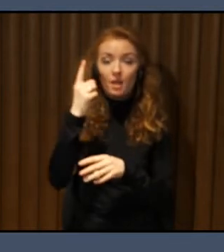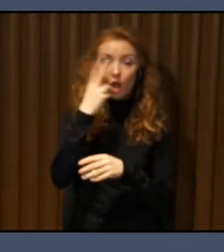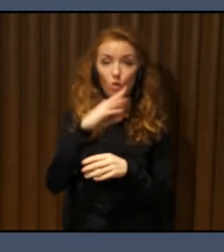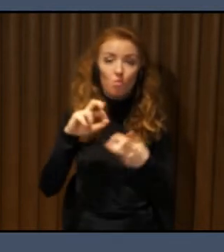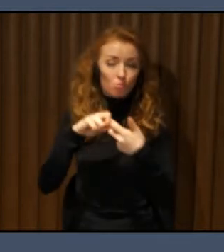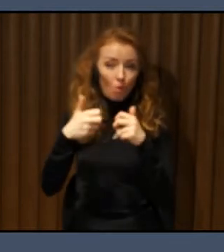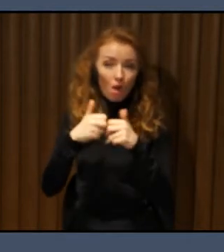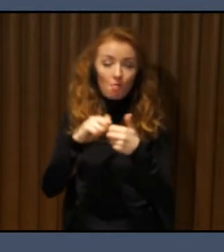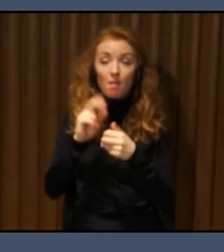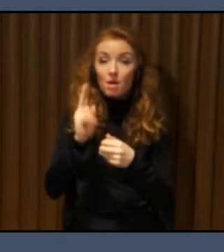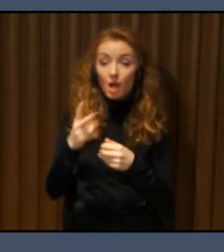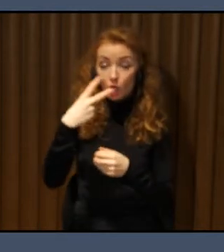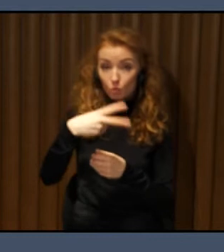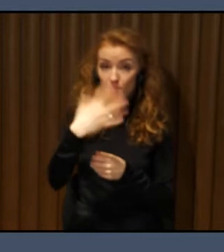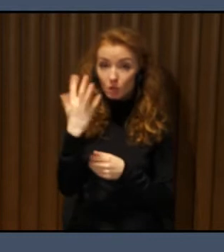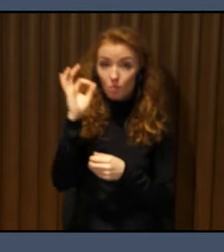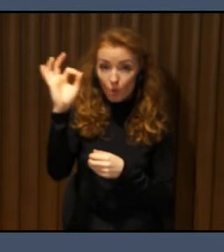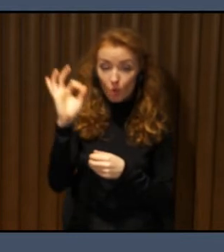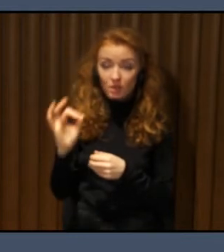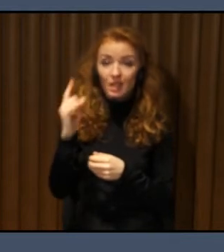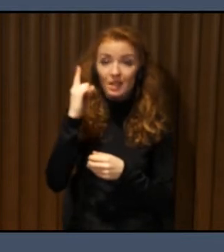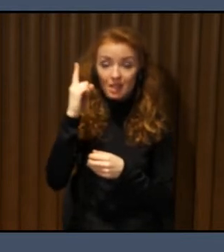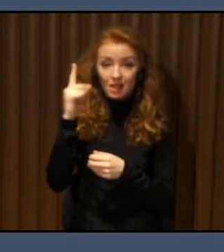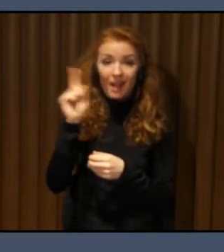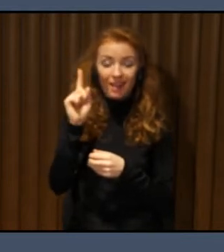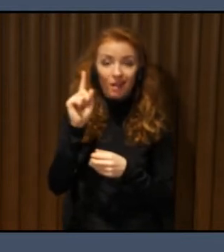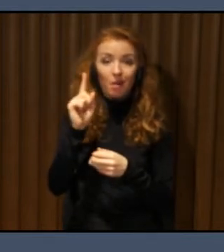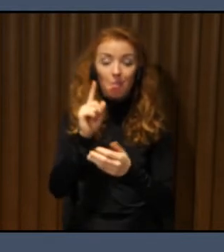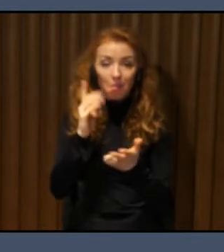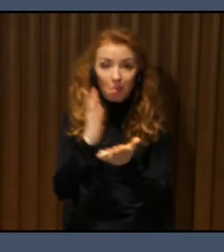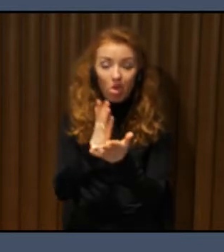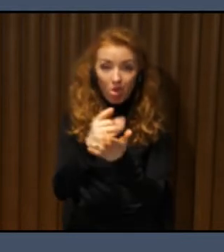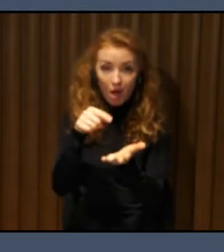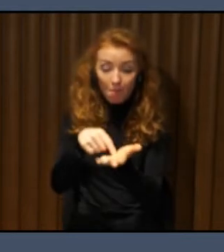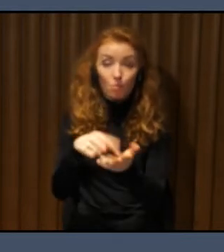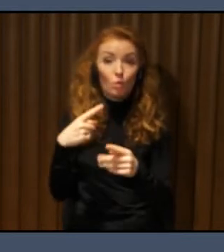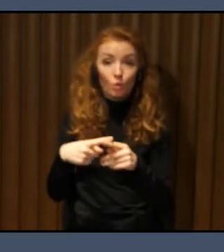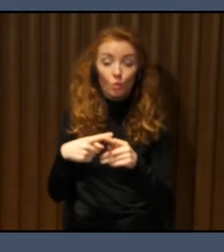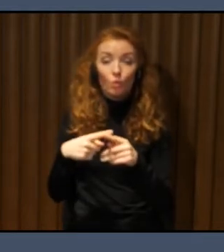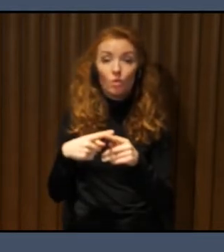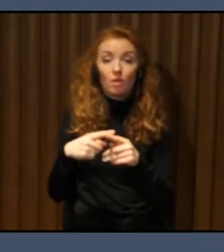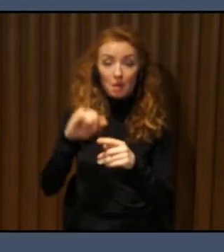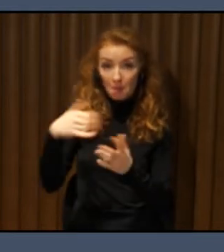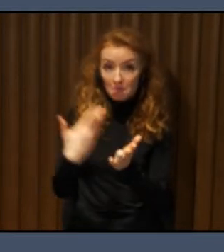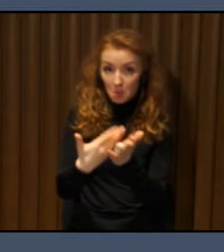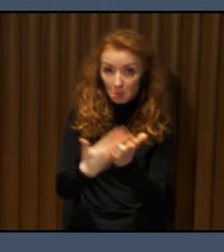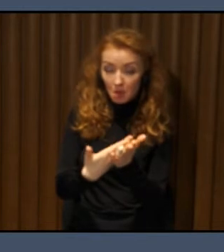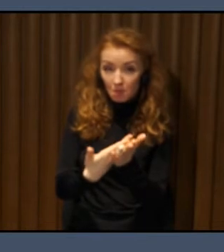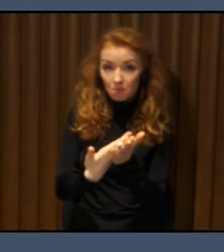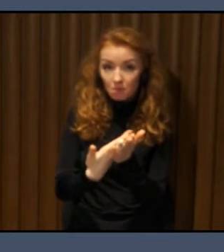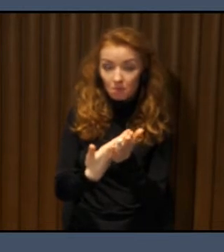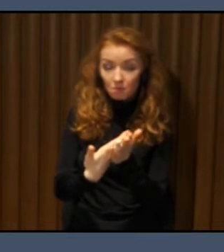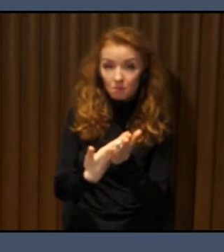the stations accessible. And if the elevator is off, it's a real challenge for wheelchair people. So